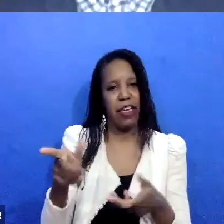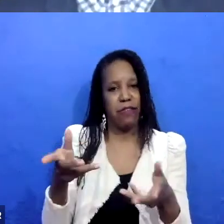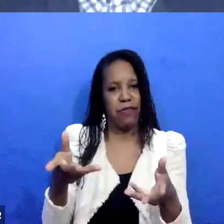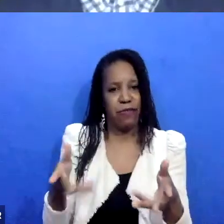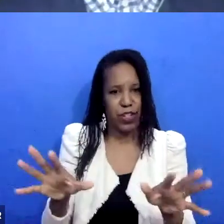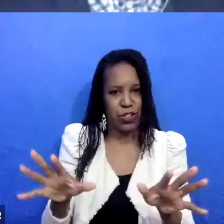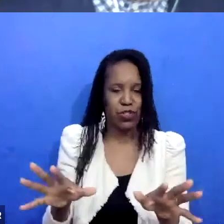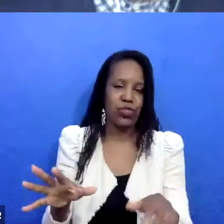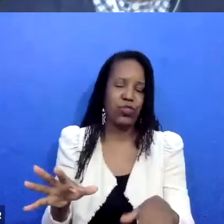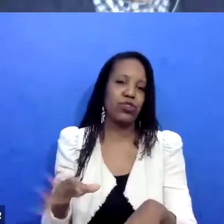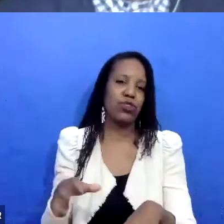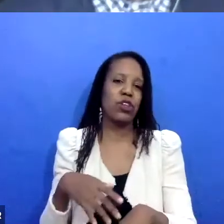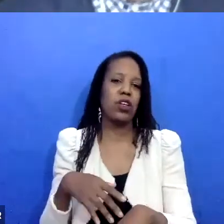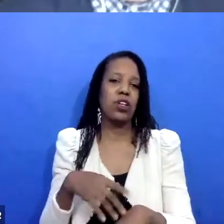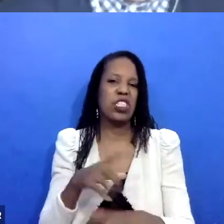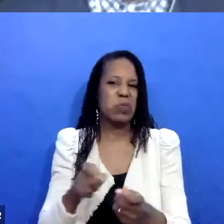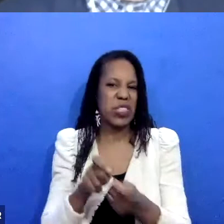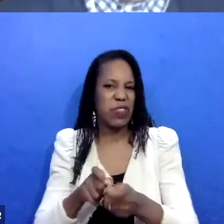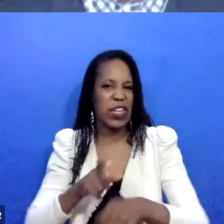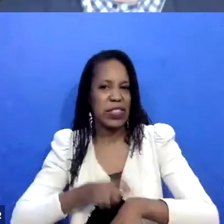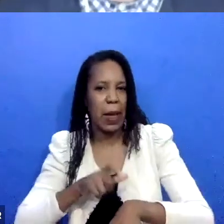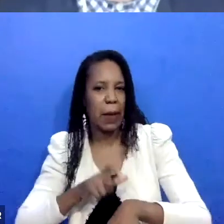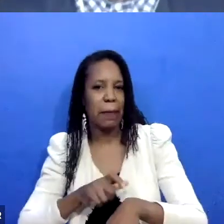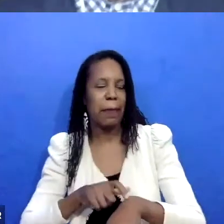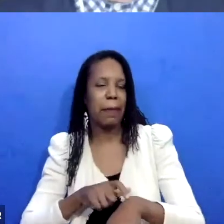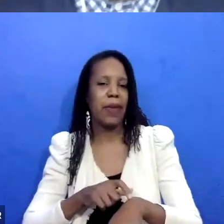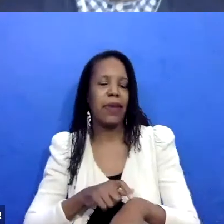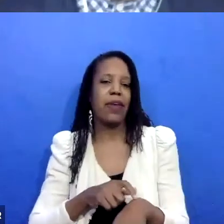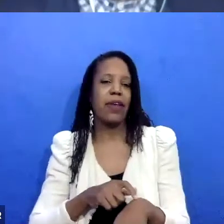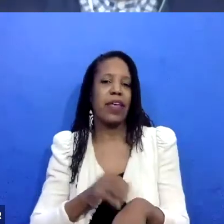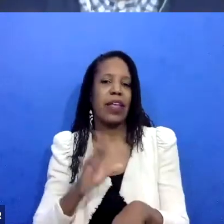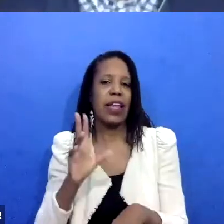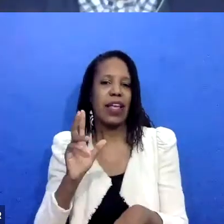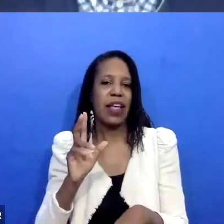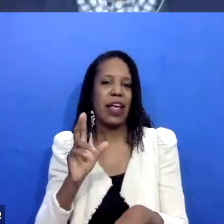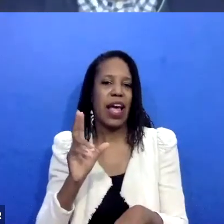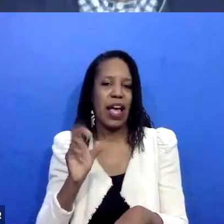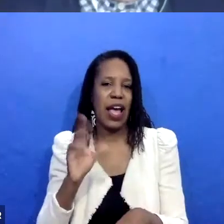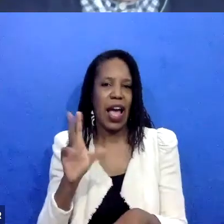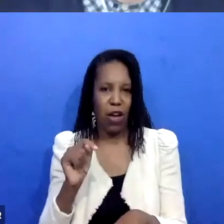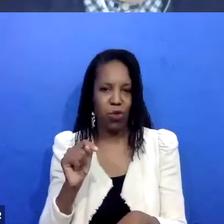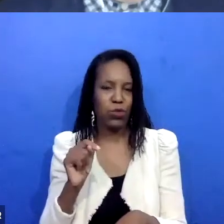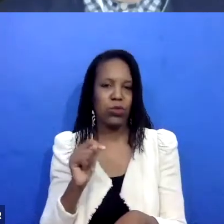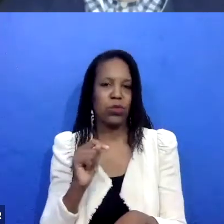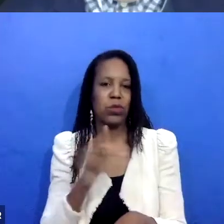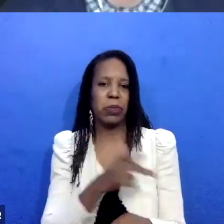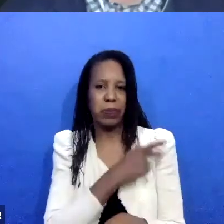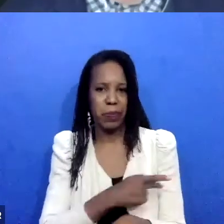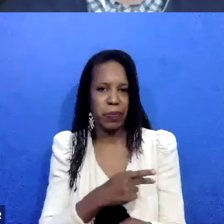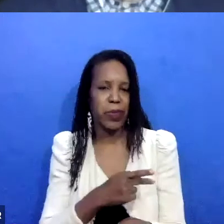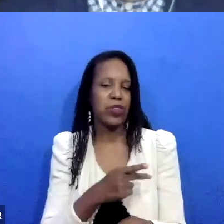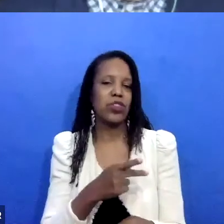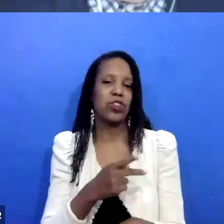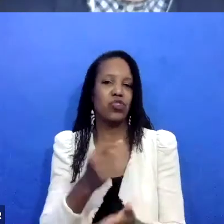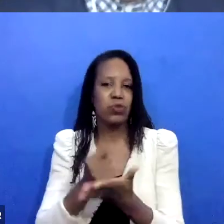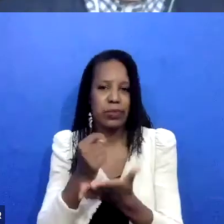um, in outpatient chemical dependency treatment or inpatient or something else that helps them manage